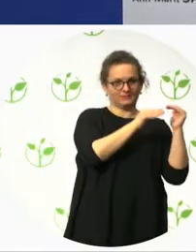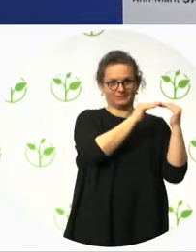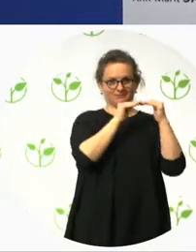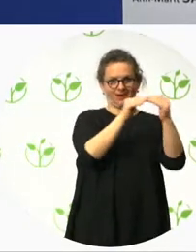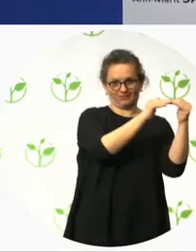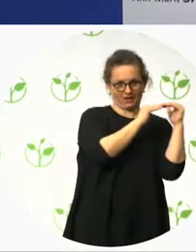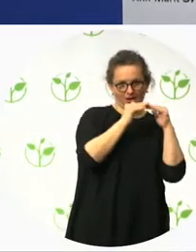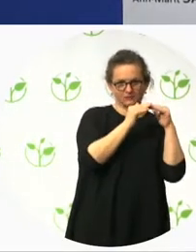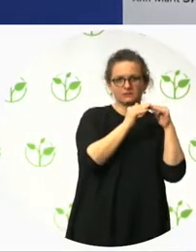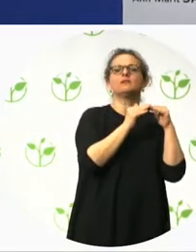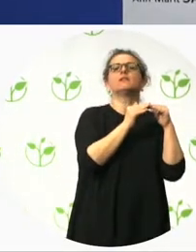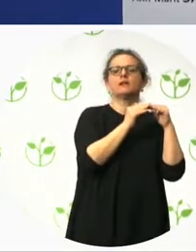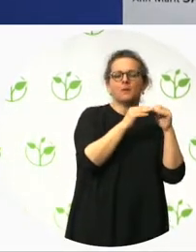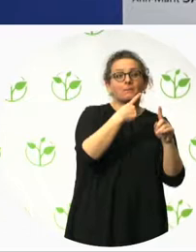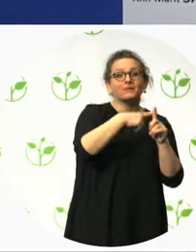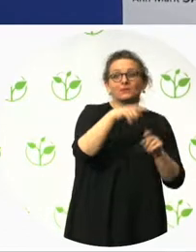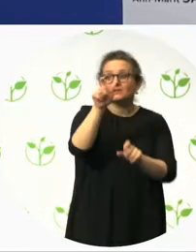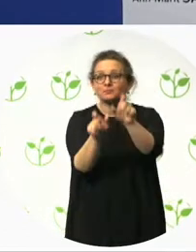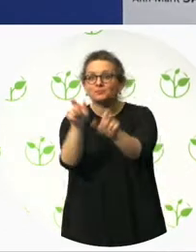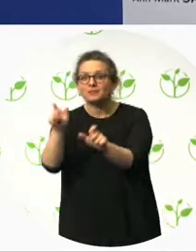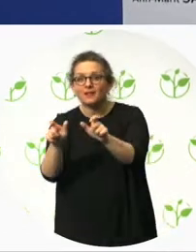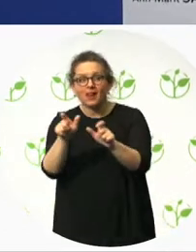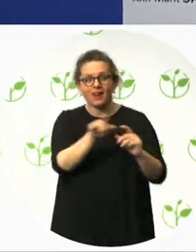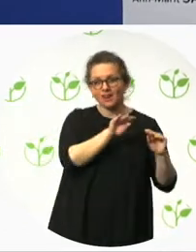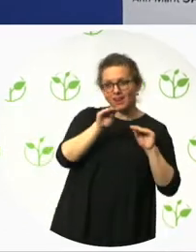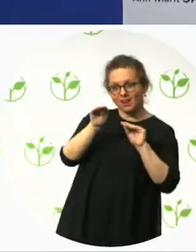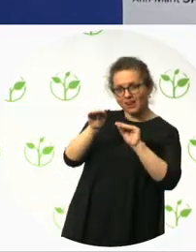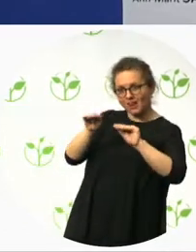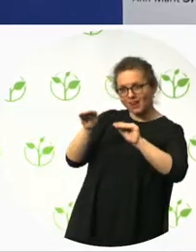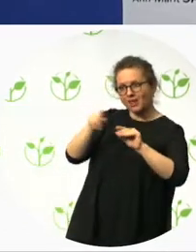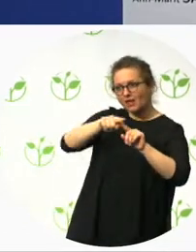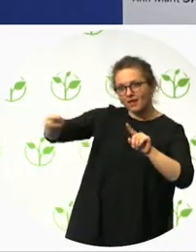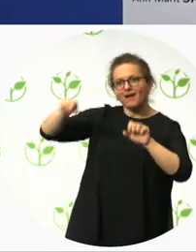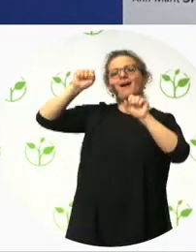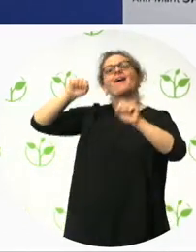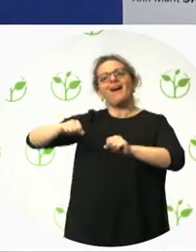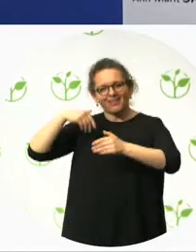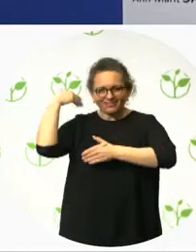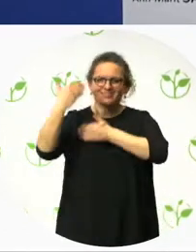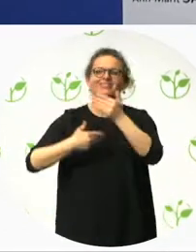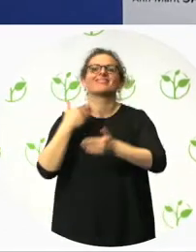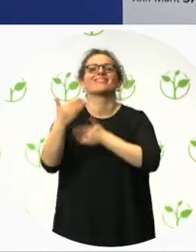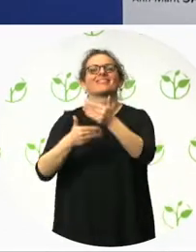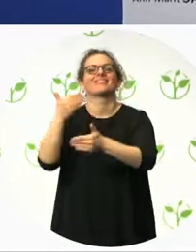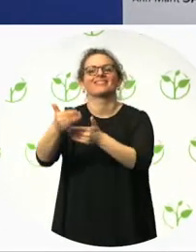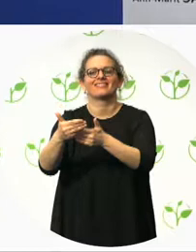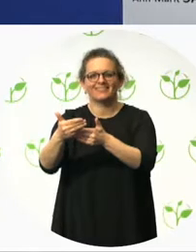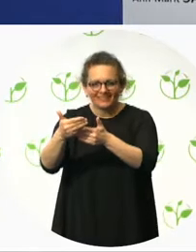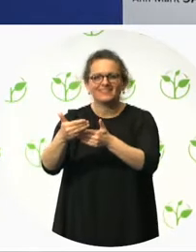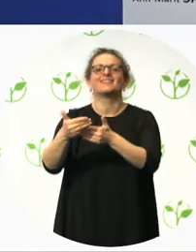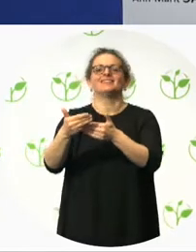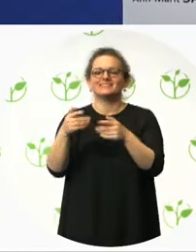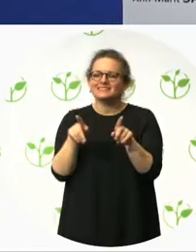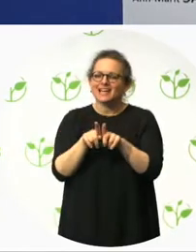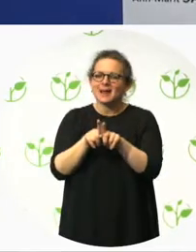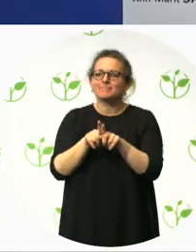And of course, the reason why we're all here is developing champions and meeting new champions and bringing the next generation